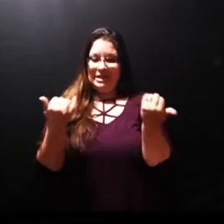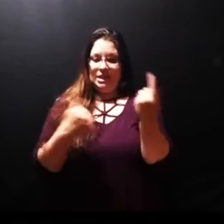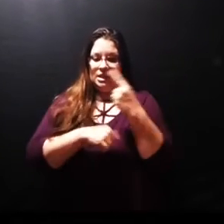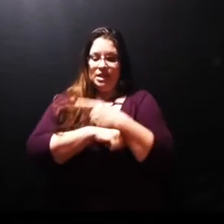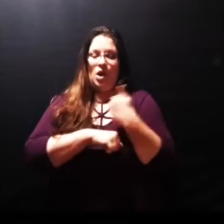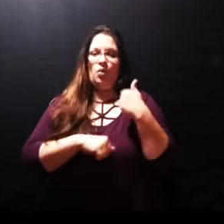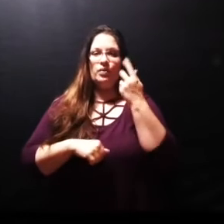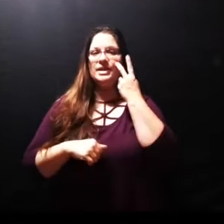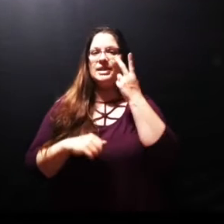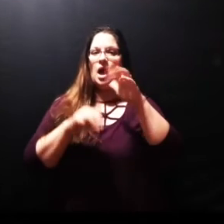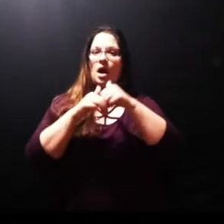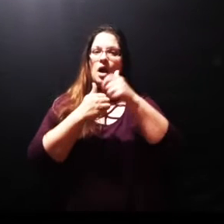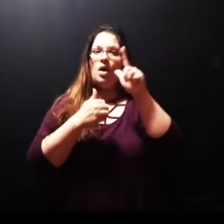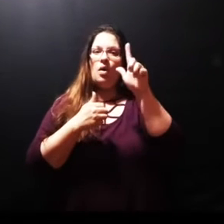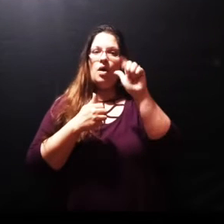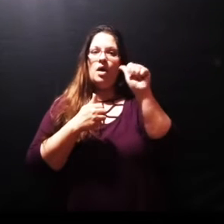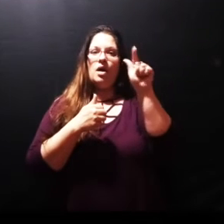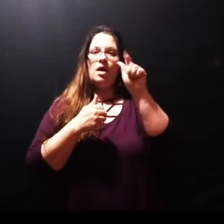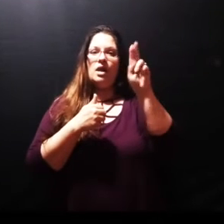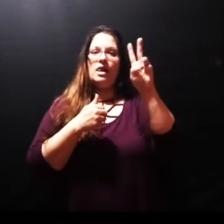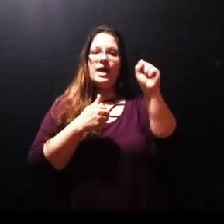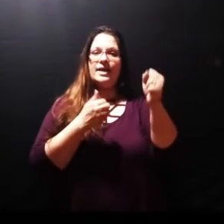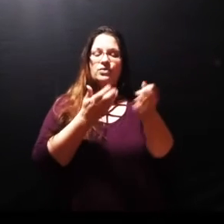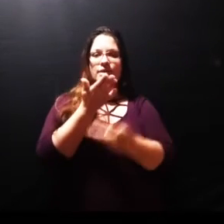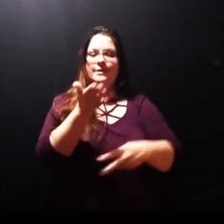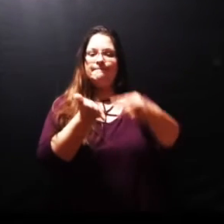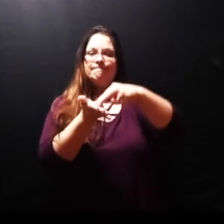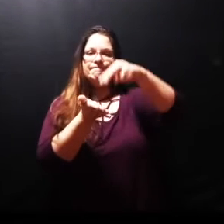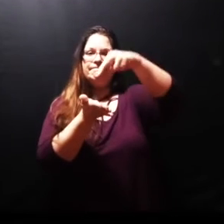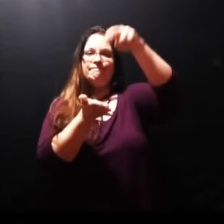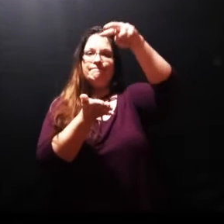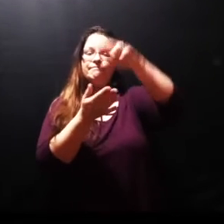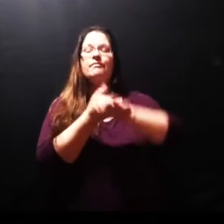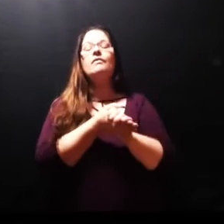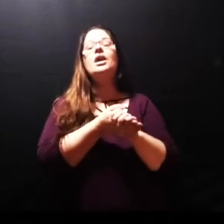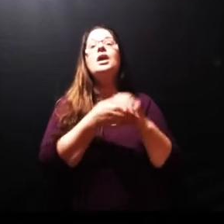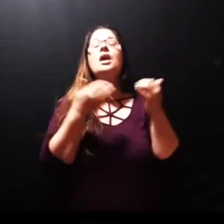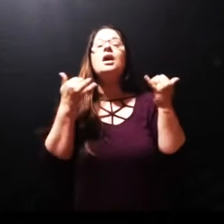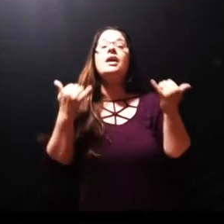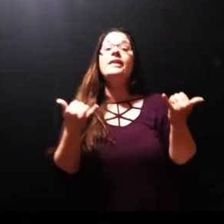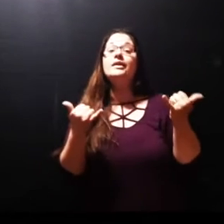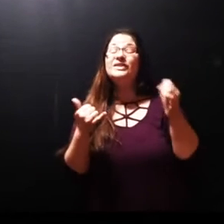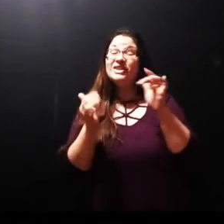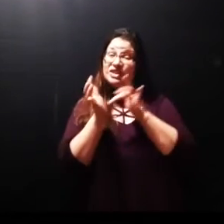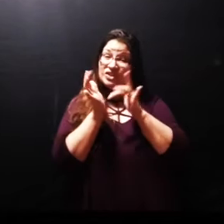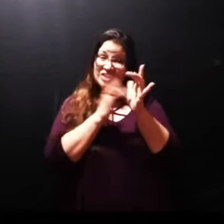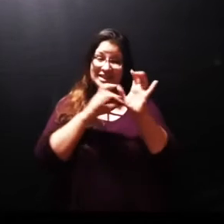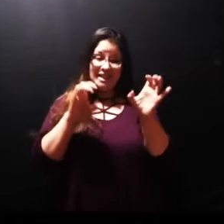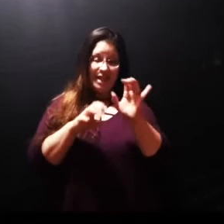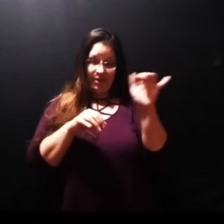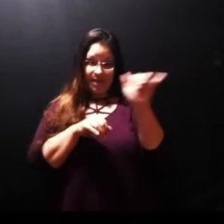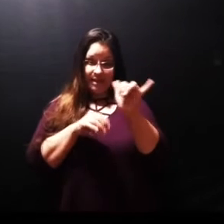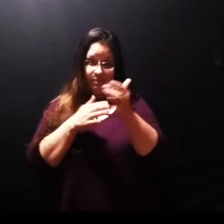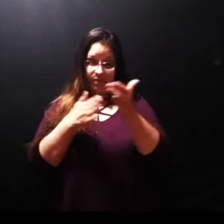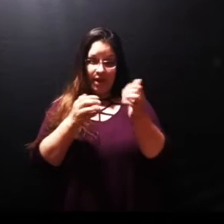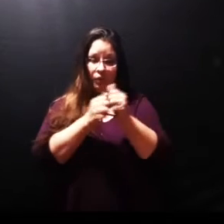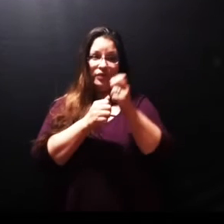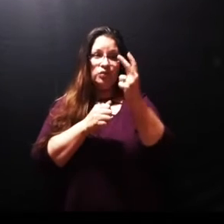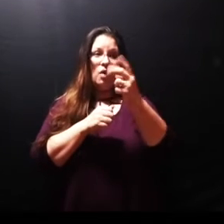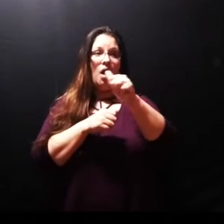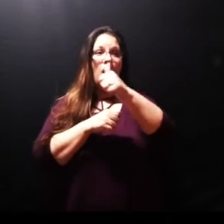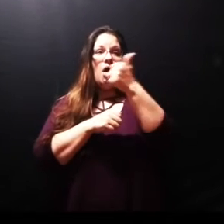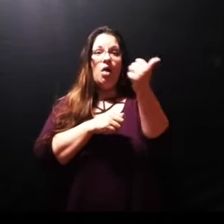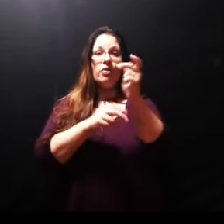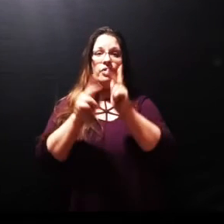as accounted for in the gospels in Luke chapter 7 the raising of the widow's son and then in Luke chapter 8